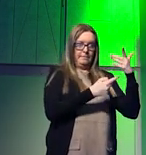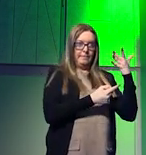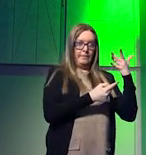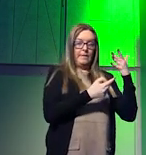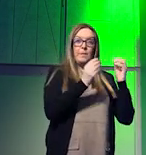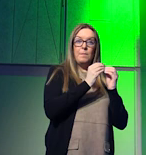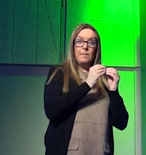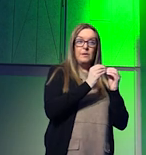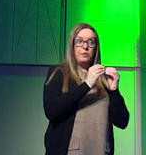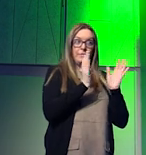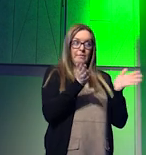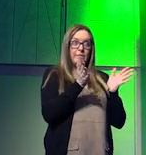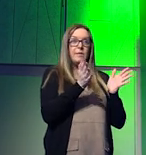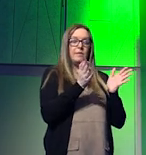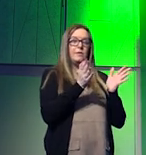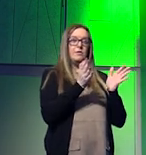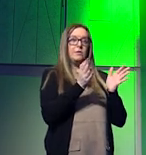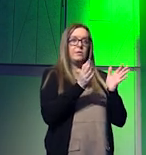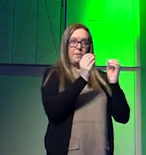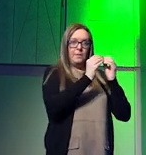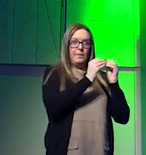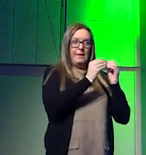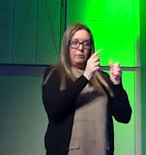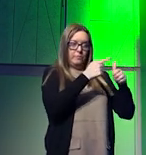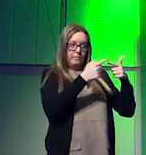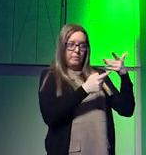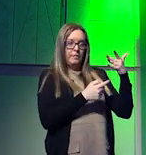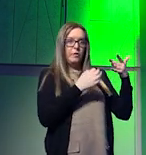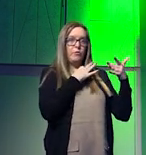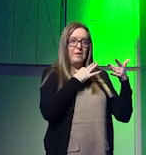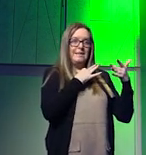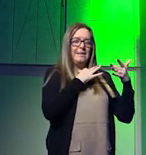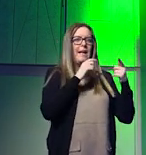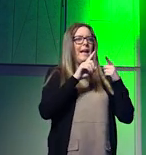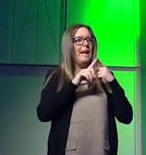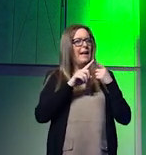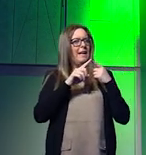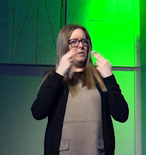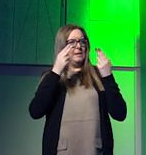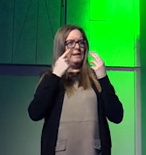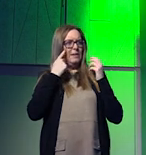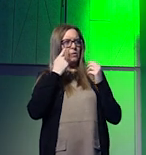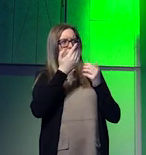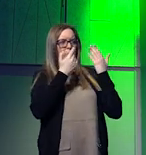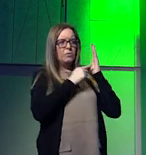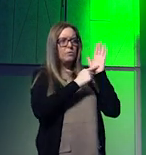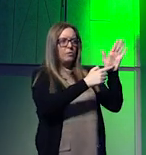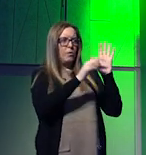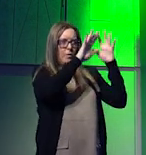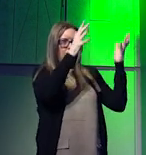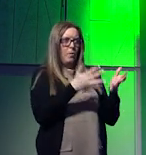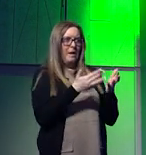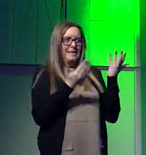risks are, as I mentioned as well, so as to re-gear the world towards a redesigning of collective